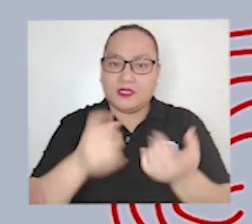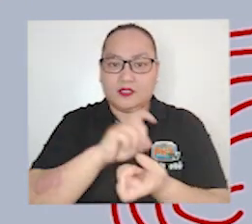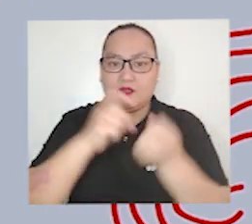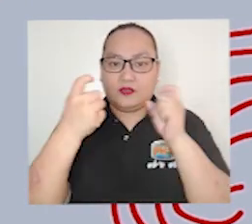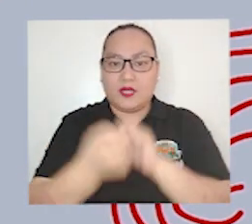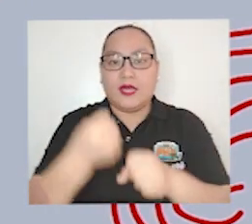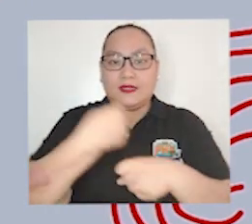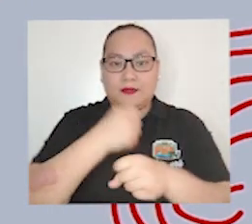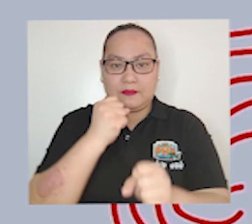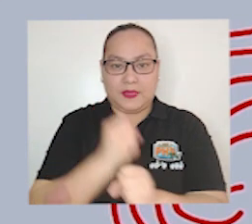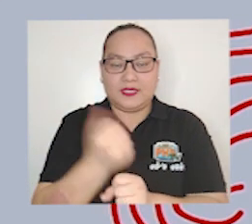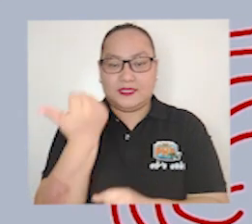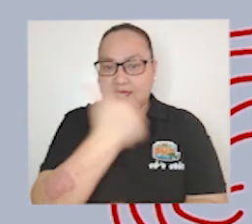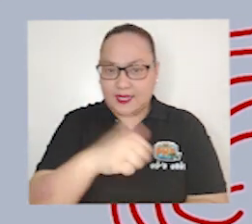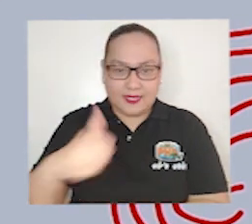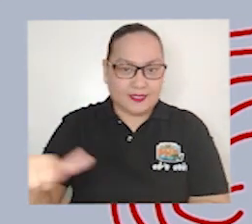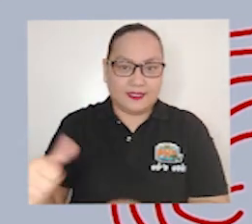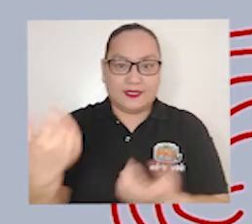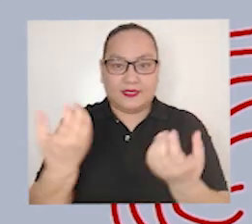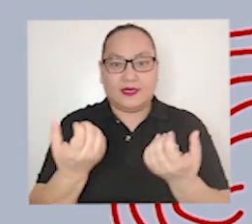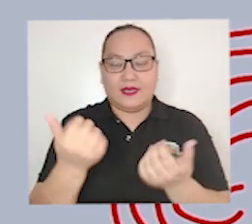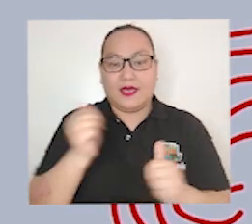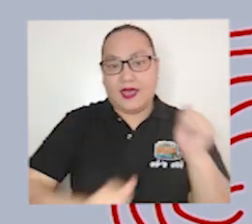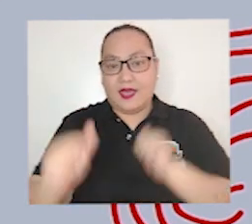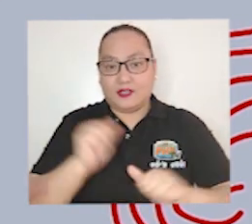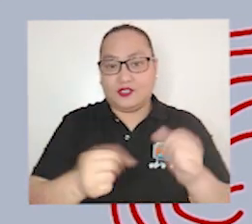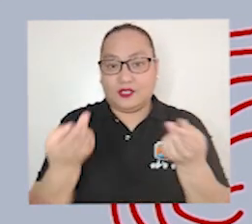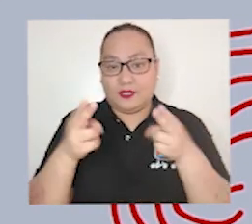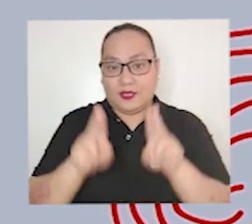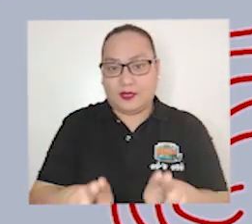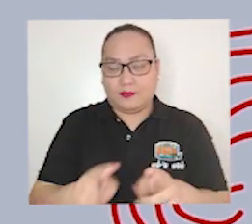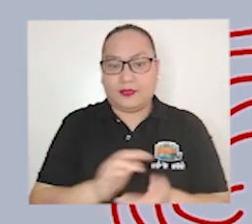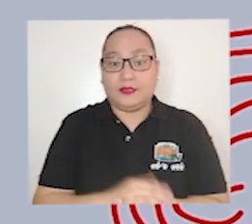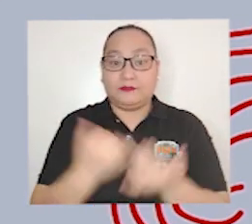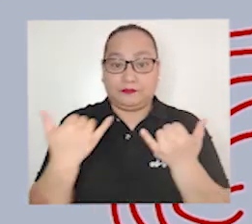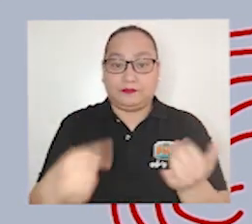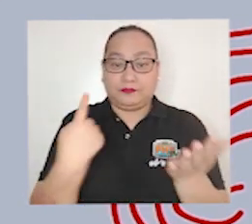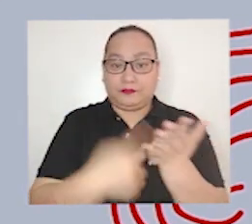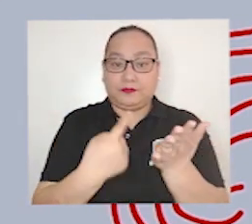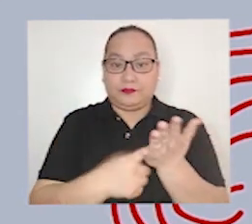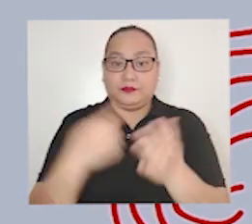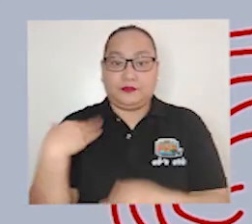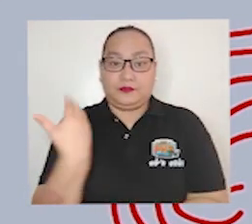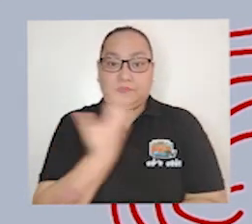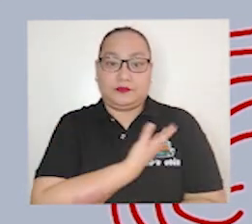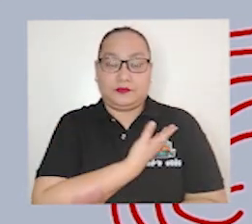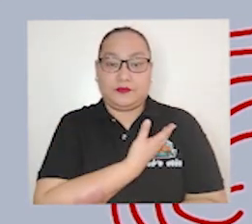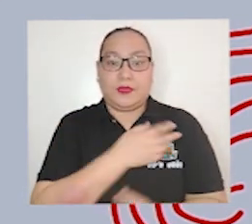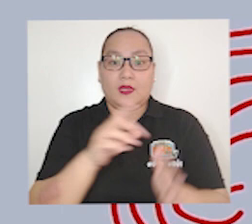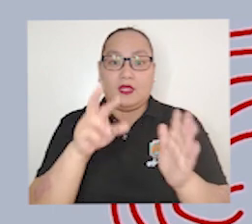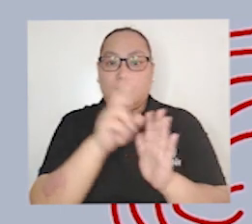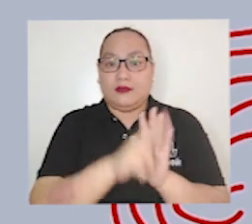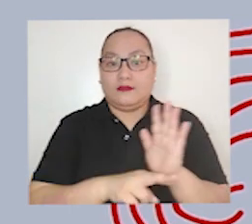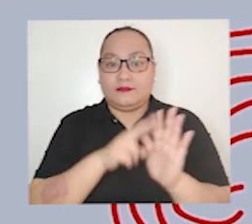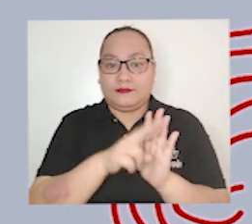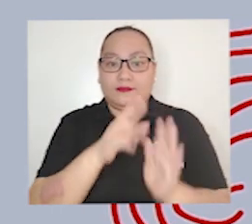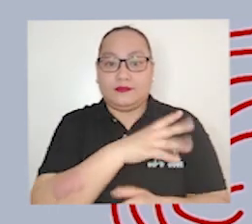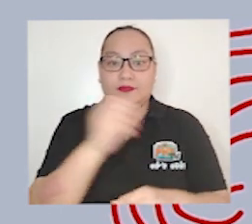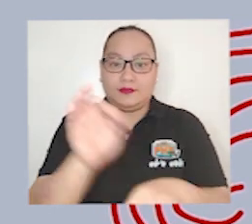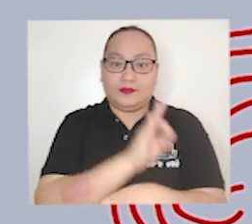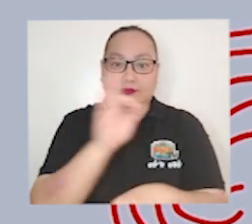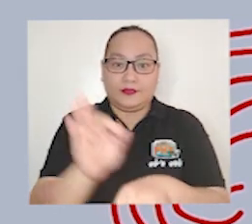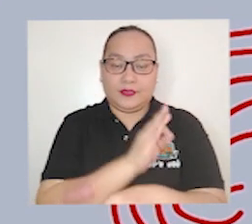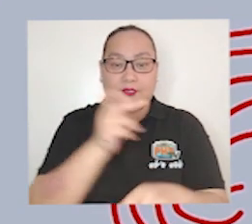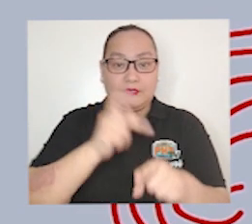every action happen As we embark ourselves on the roles and functions of